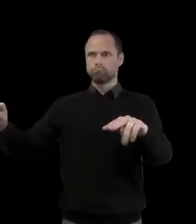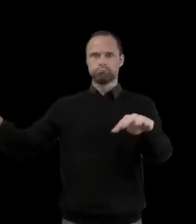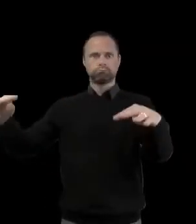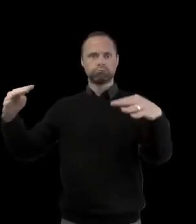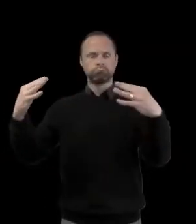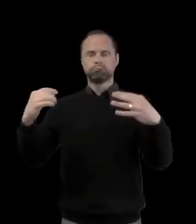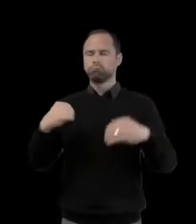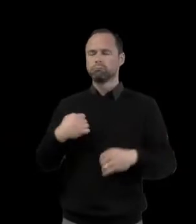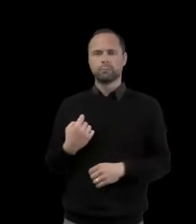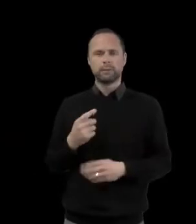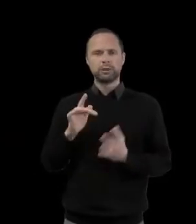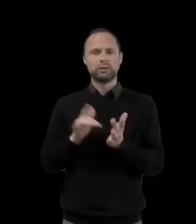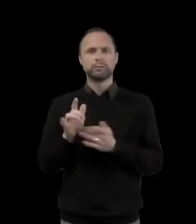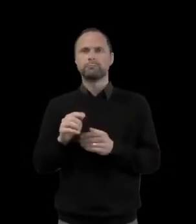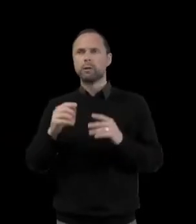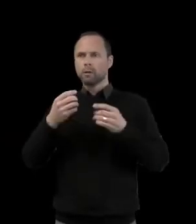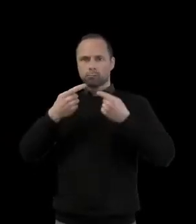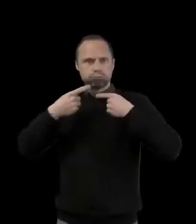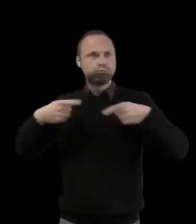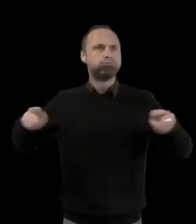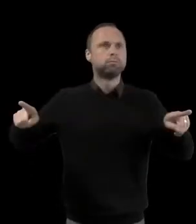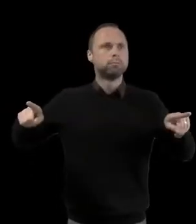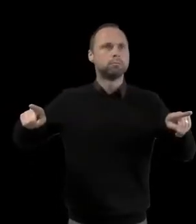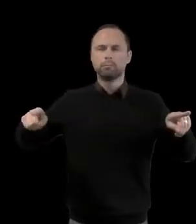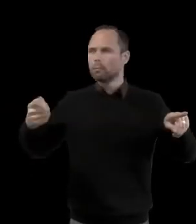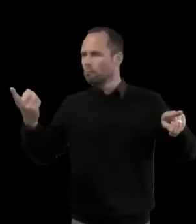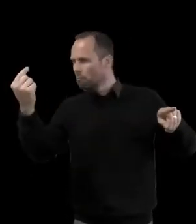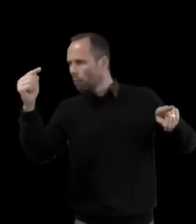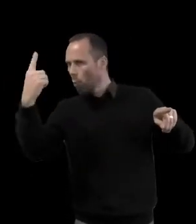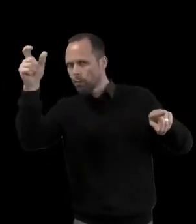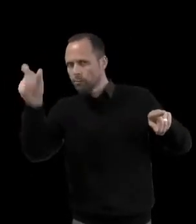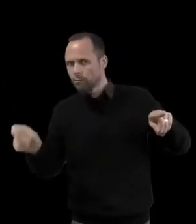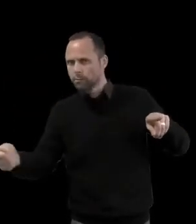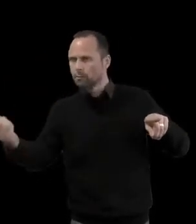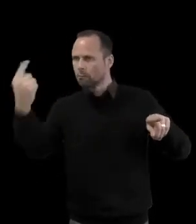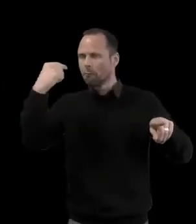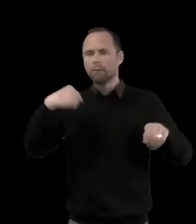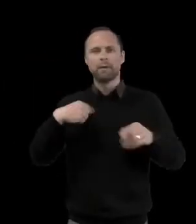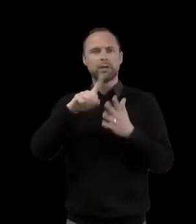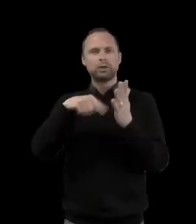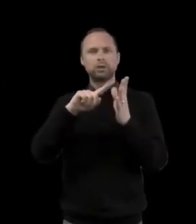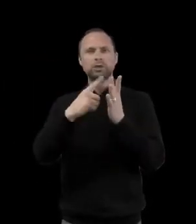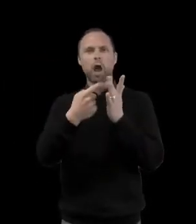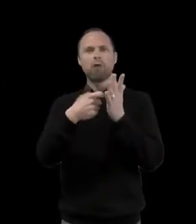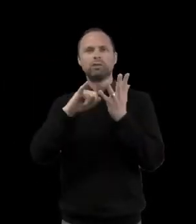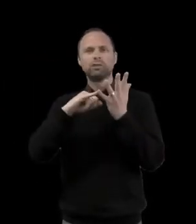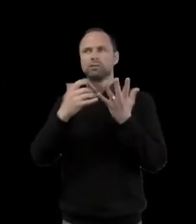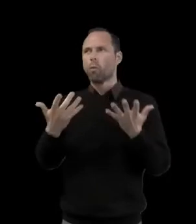blood. Or Jairus with his daughter who was dying. Or